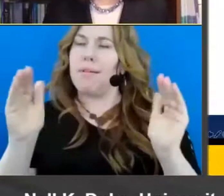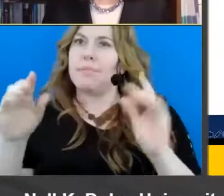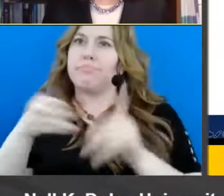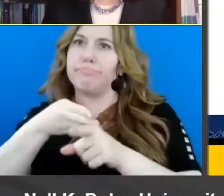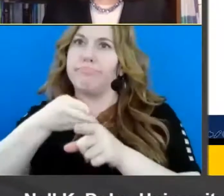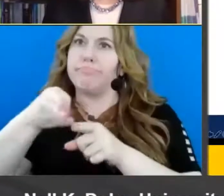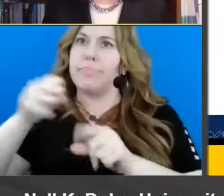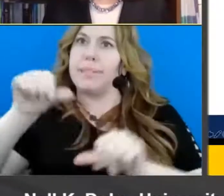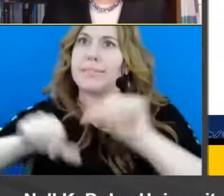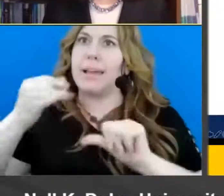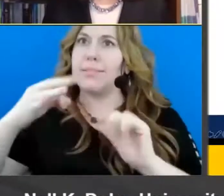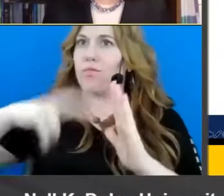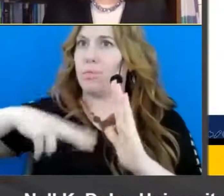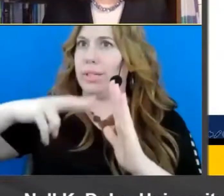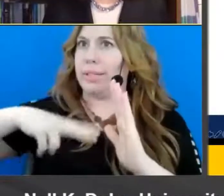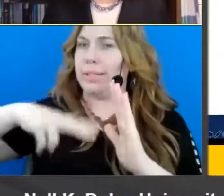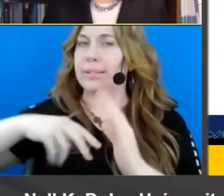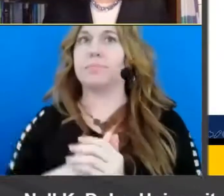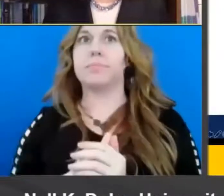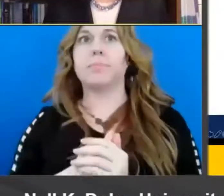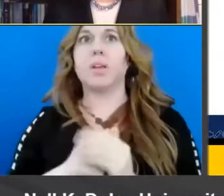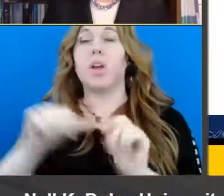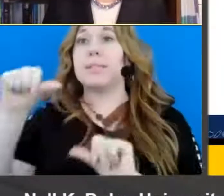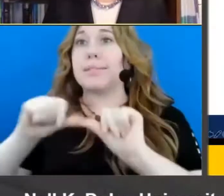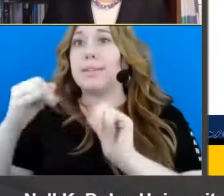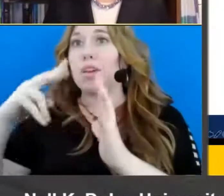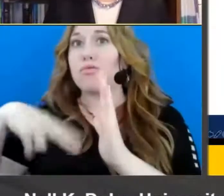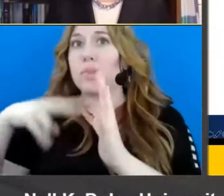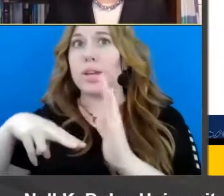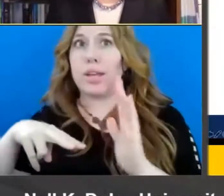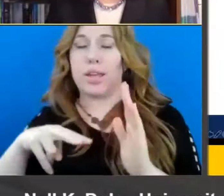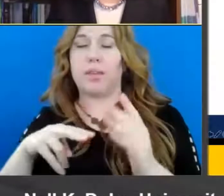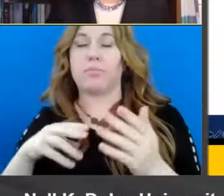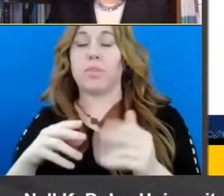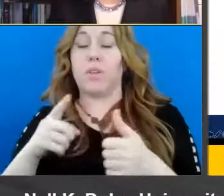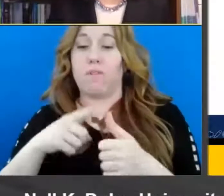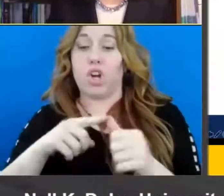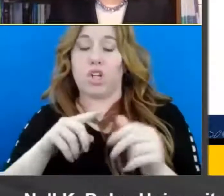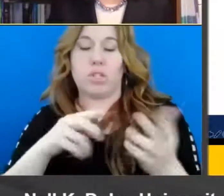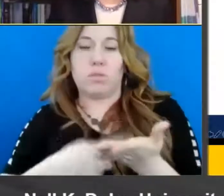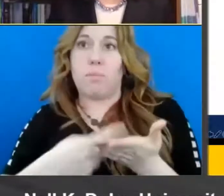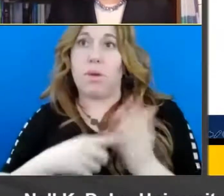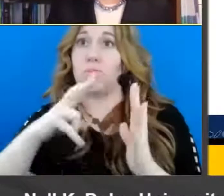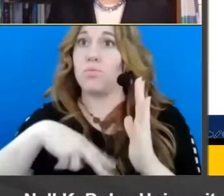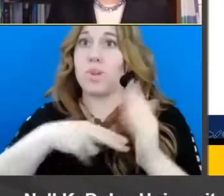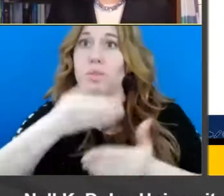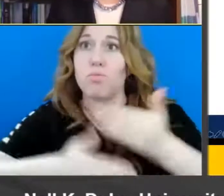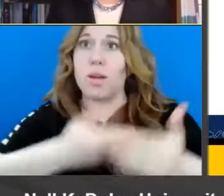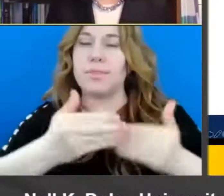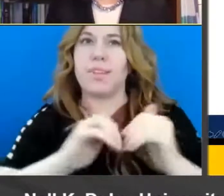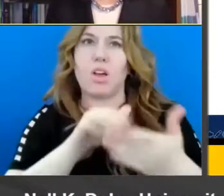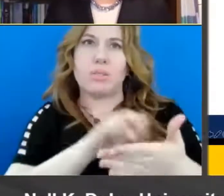when we do science of reading that looks at reading processes, the kinds of things that we do by studying